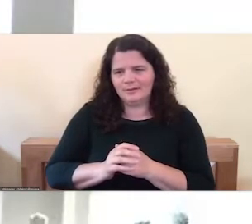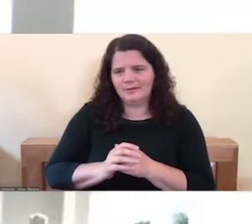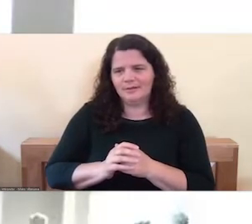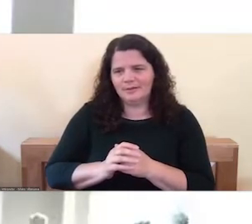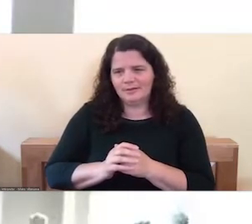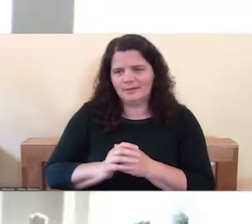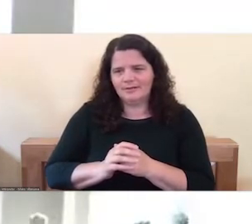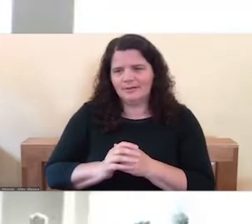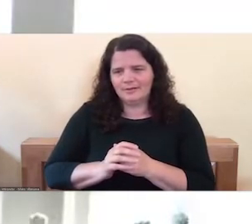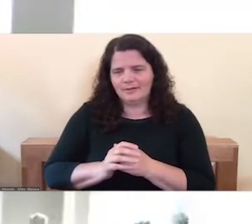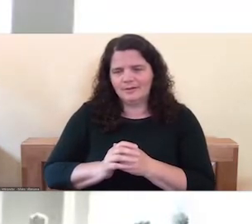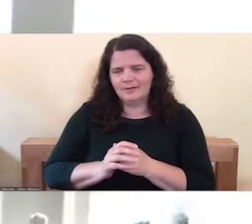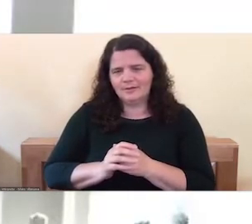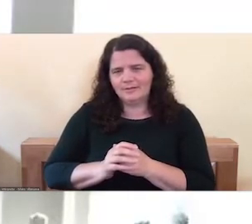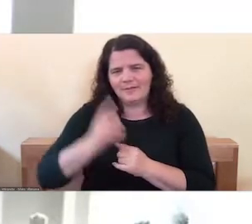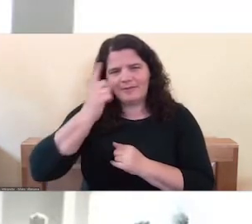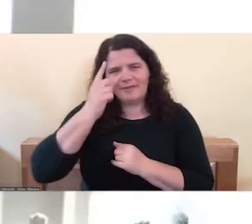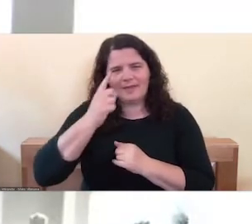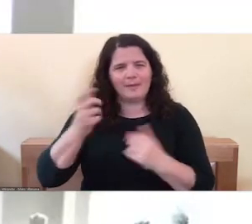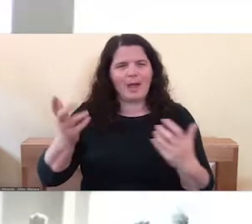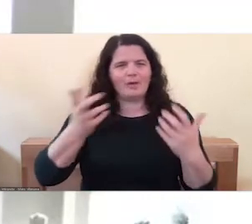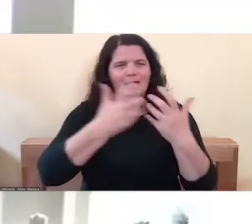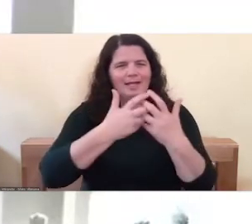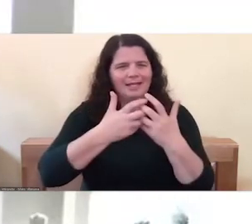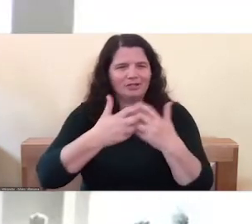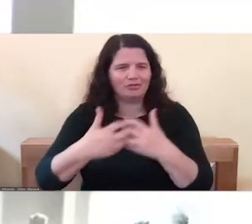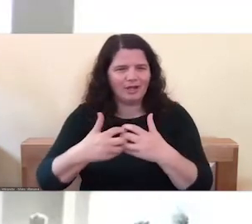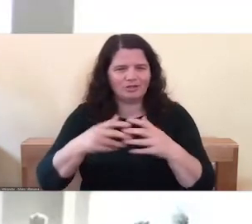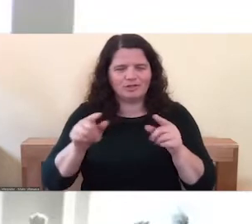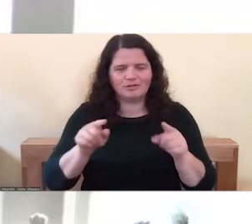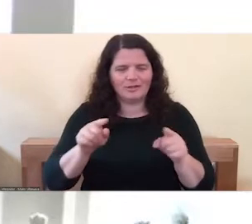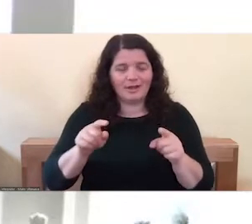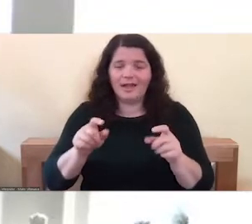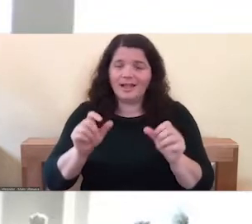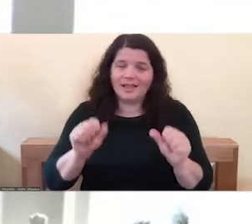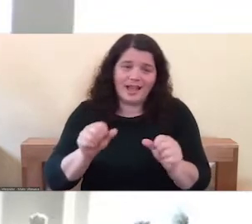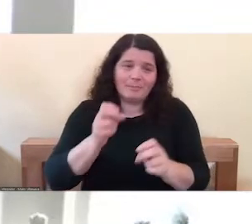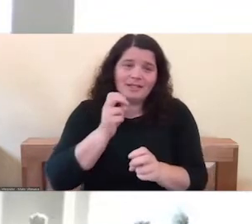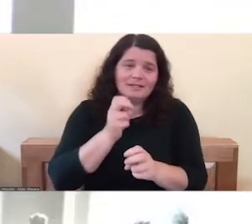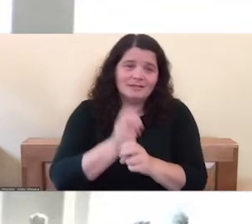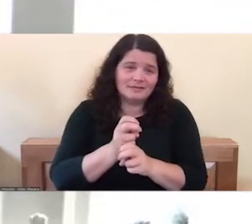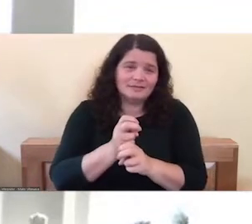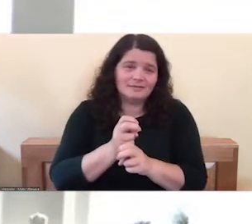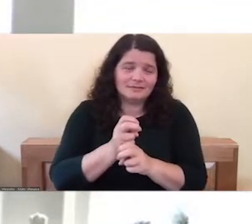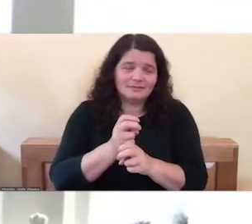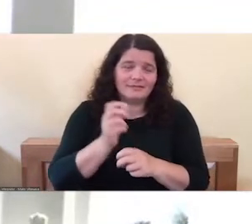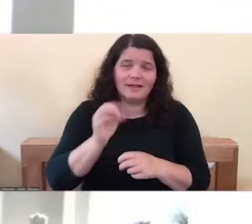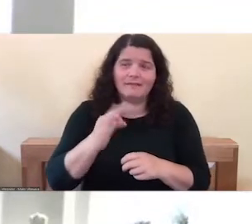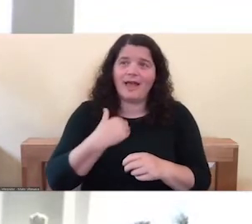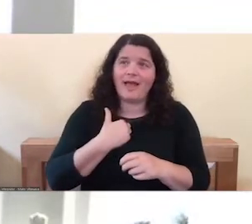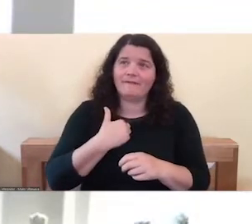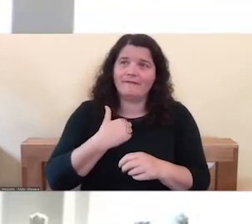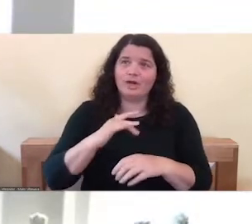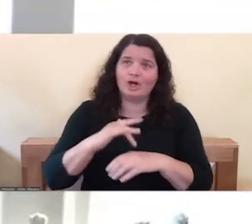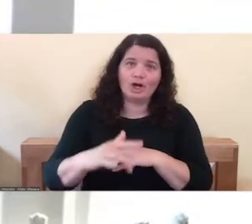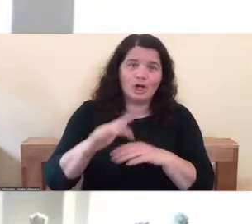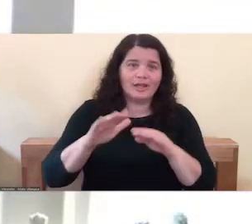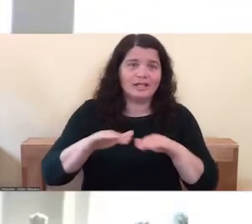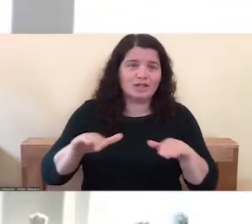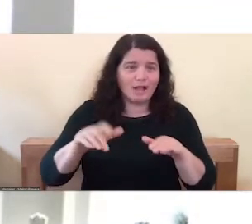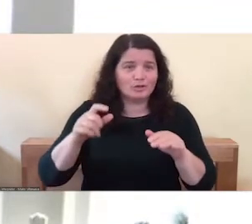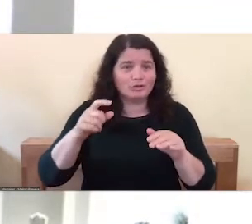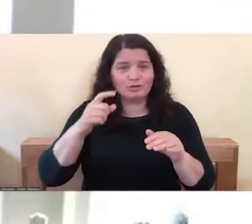you know, it can be hard if there's a lot of early childhood trauma and that sort of thing. Yeah. So,